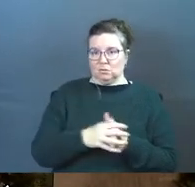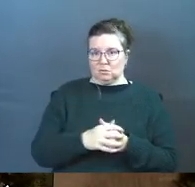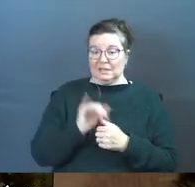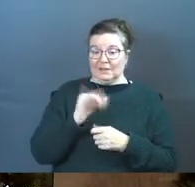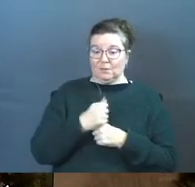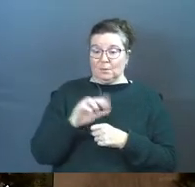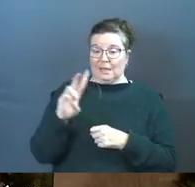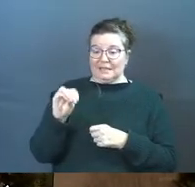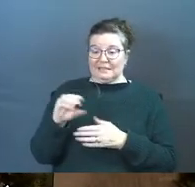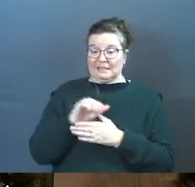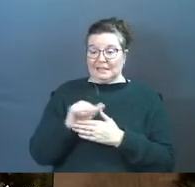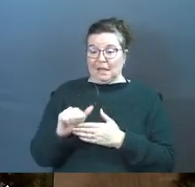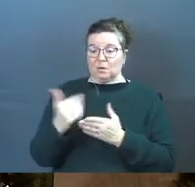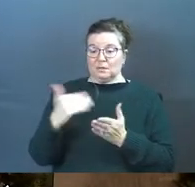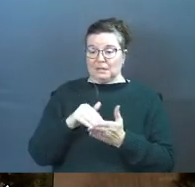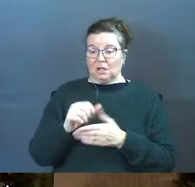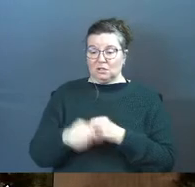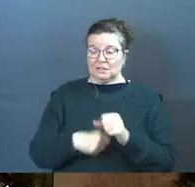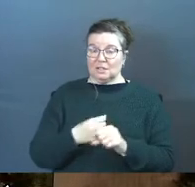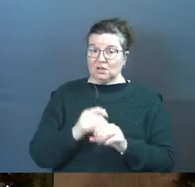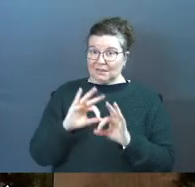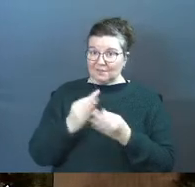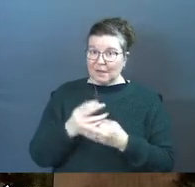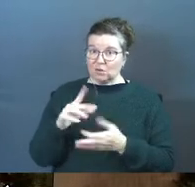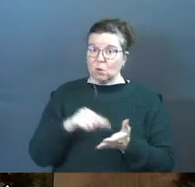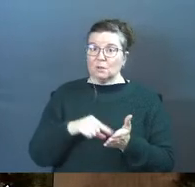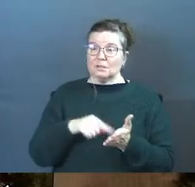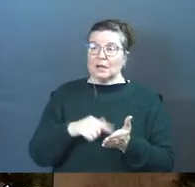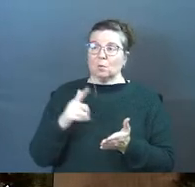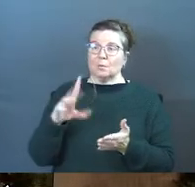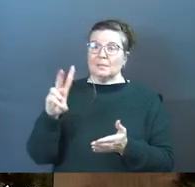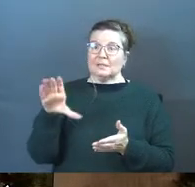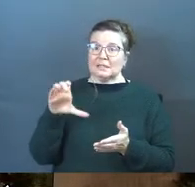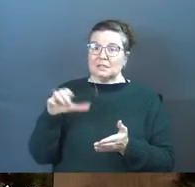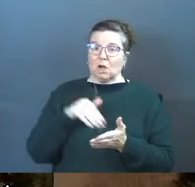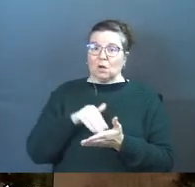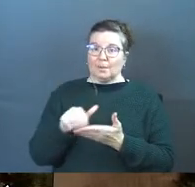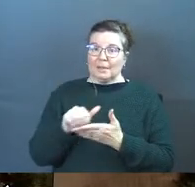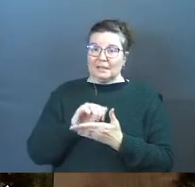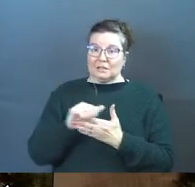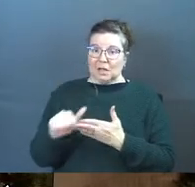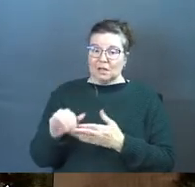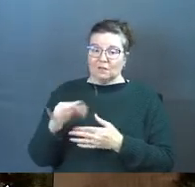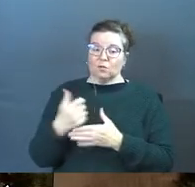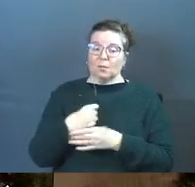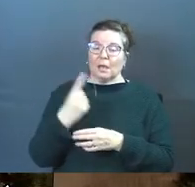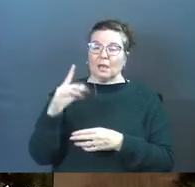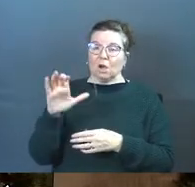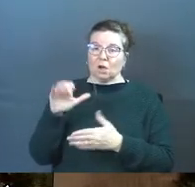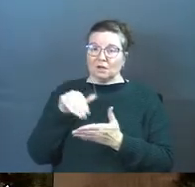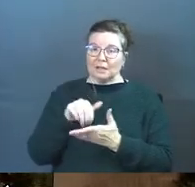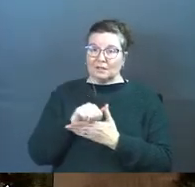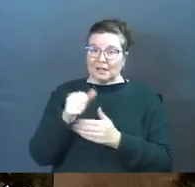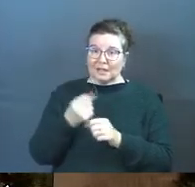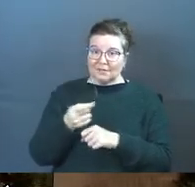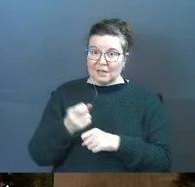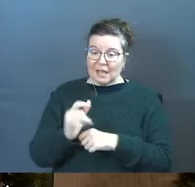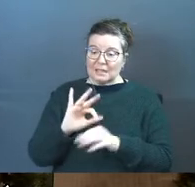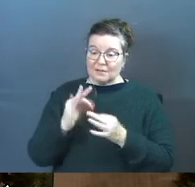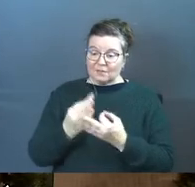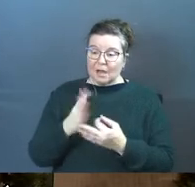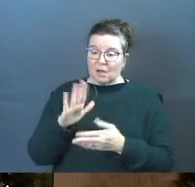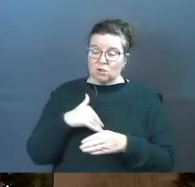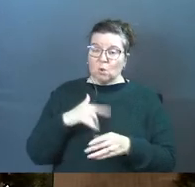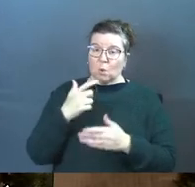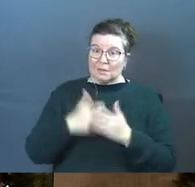If you make $60,000 a year as a family, that means your debt would have been $600 million. If you make $100,000 per year as a